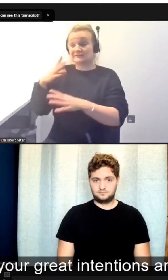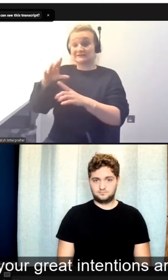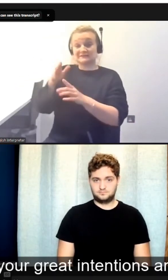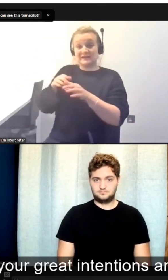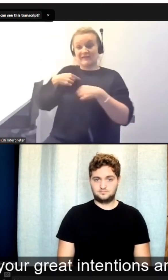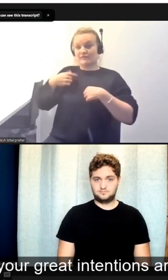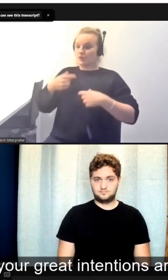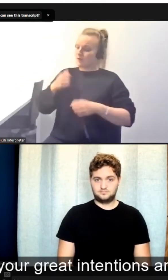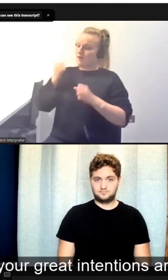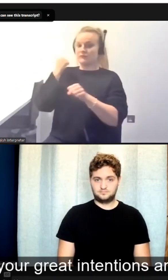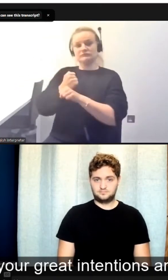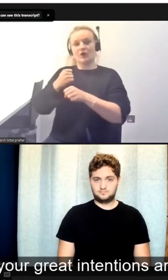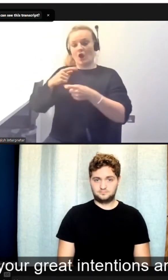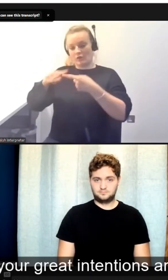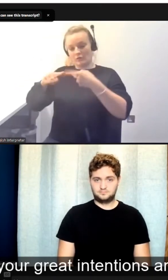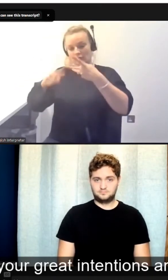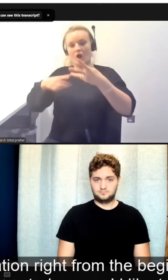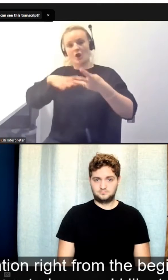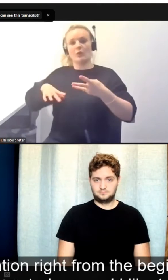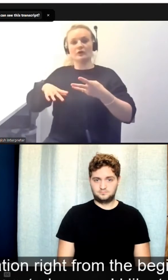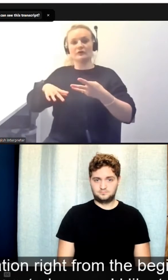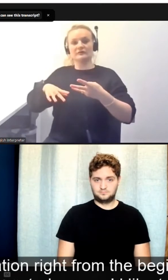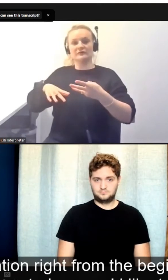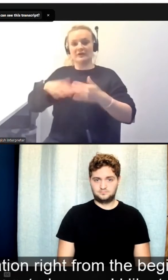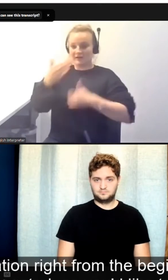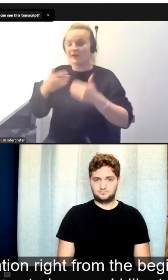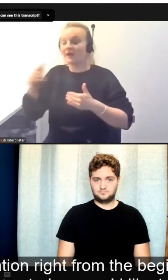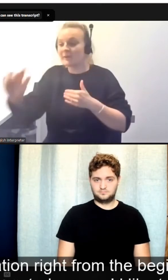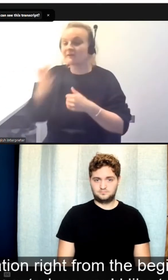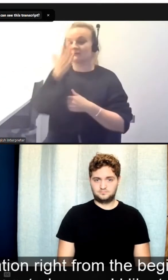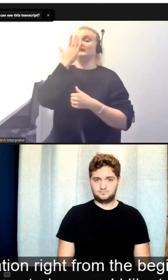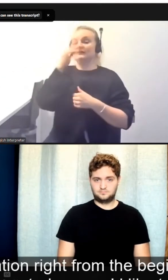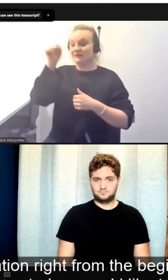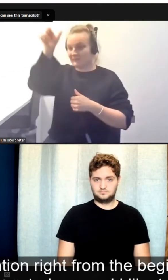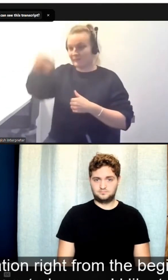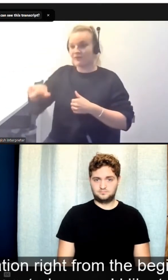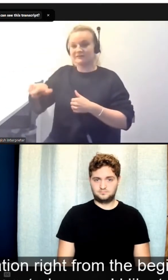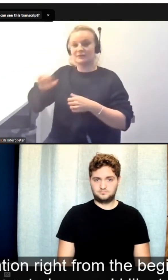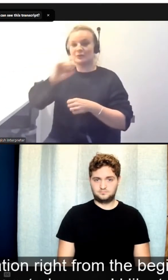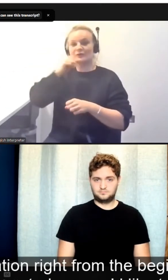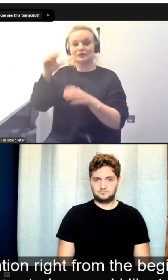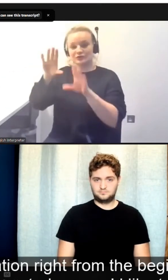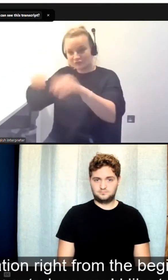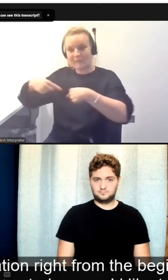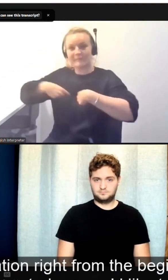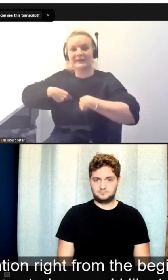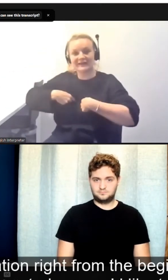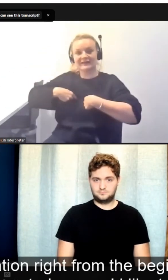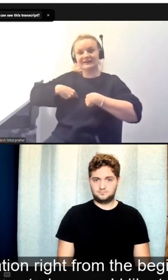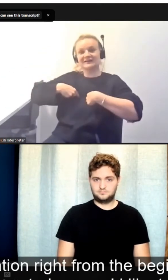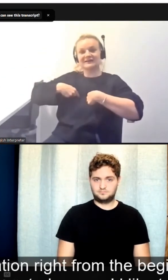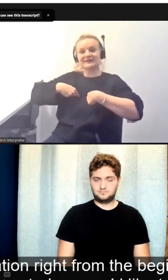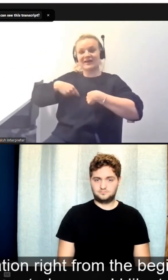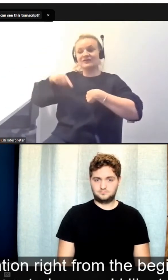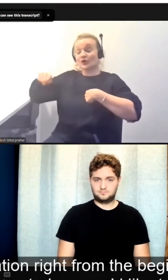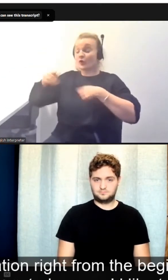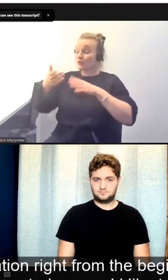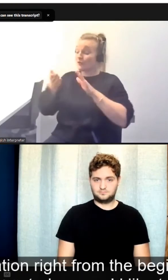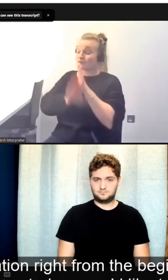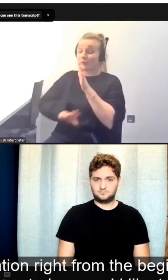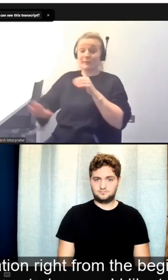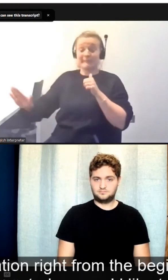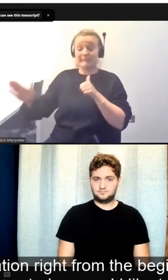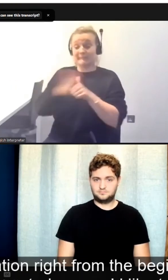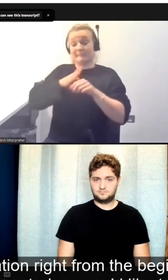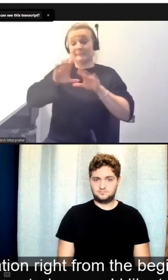great intentions and your ambitions. So I think to remember, it's a negotiation right from the beginning,